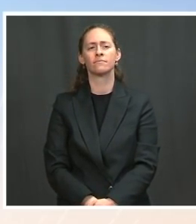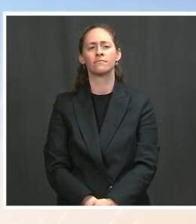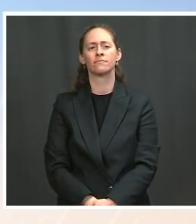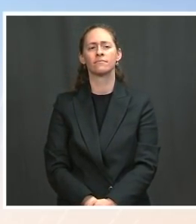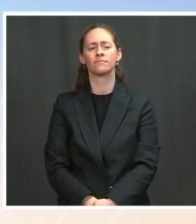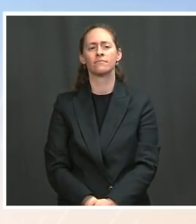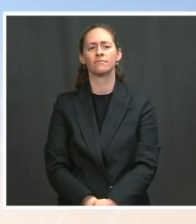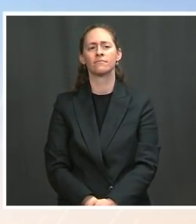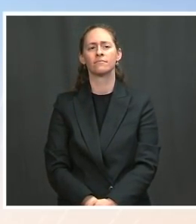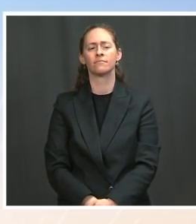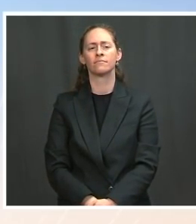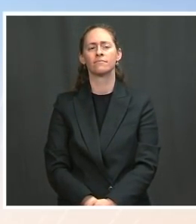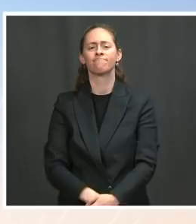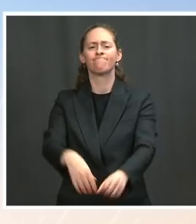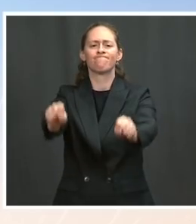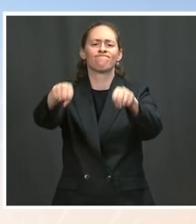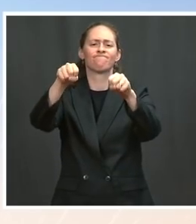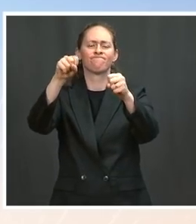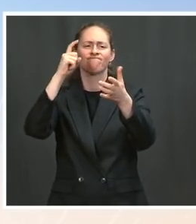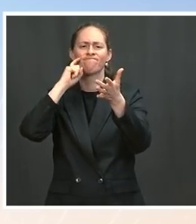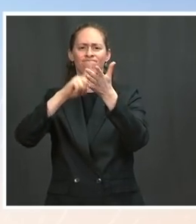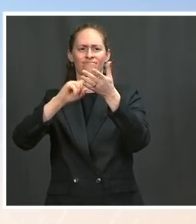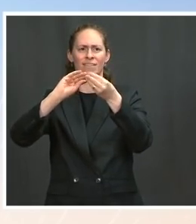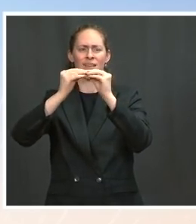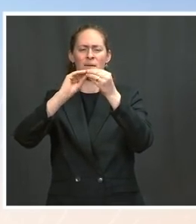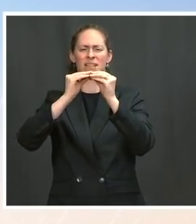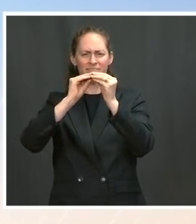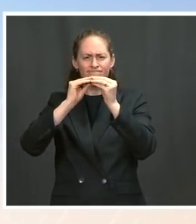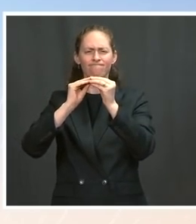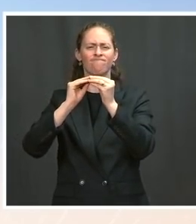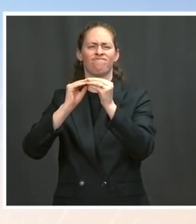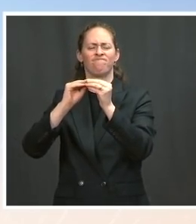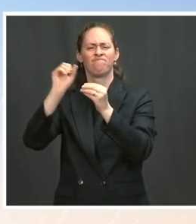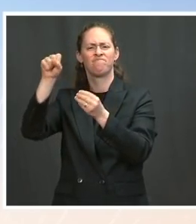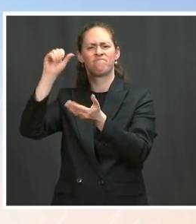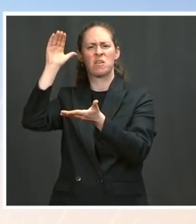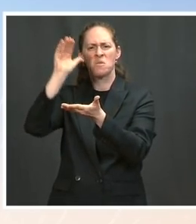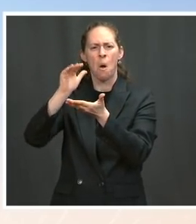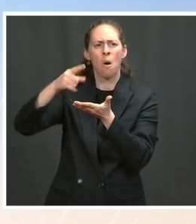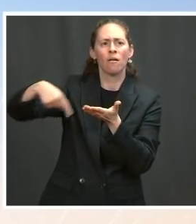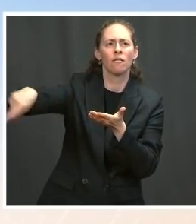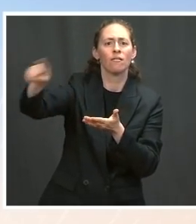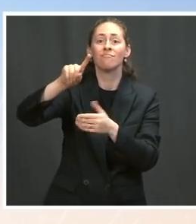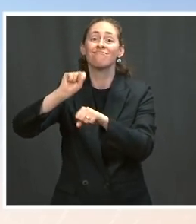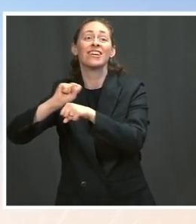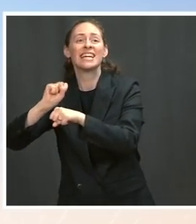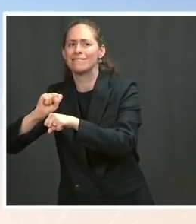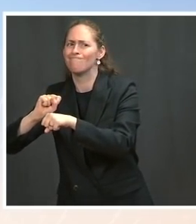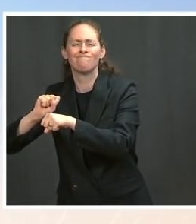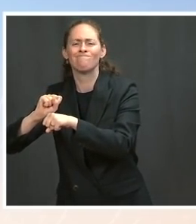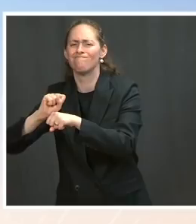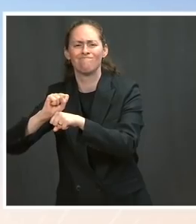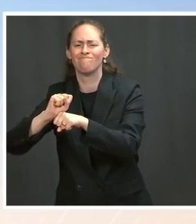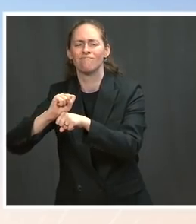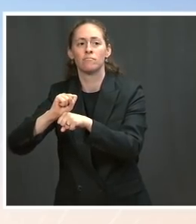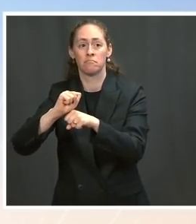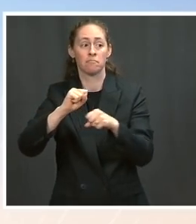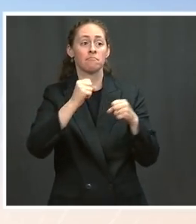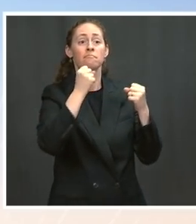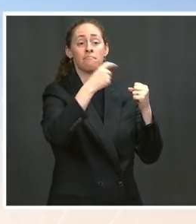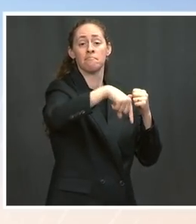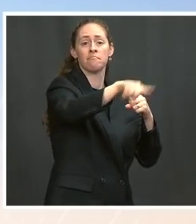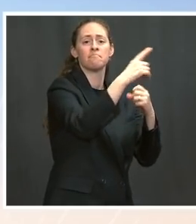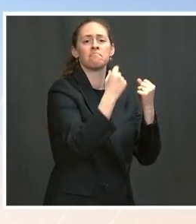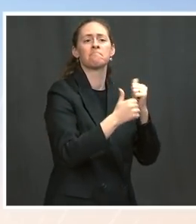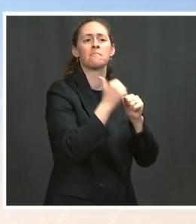The number of people working part-time for economic reasons, namely involuntary